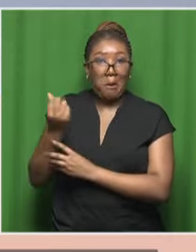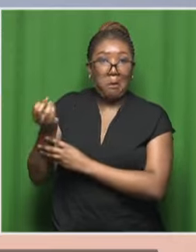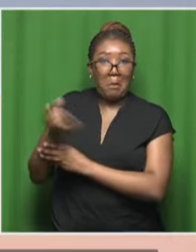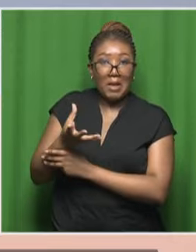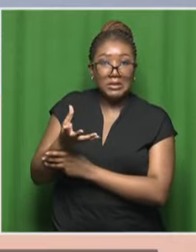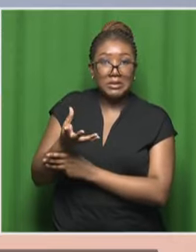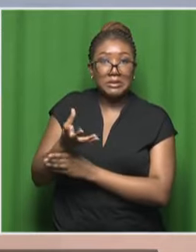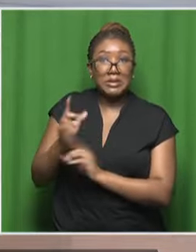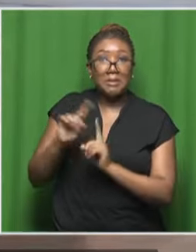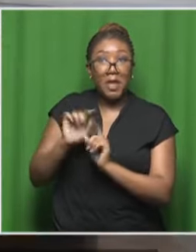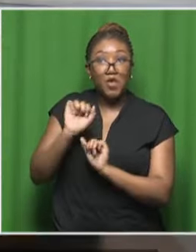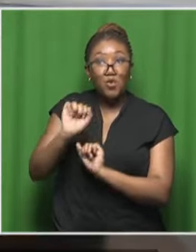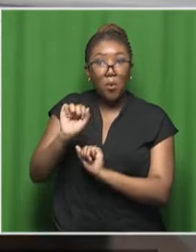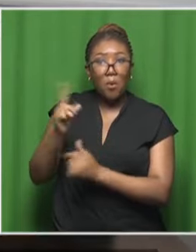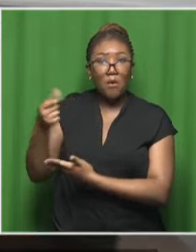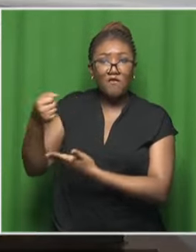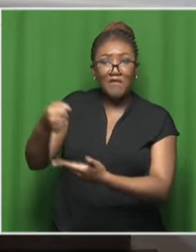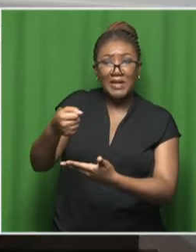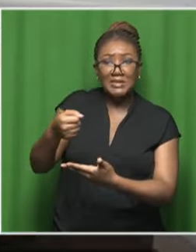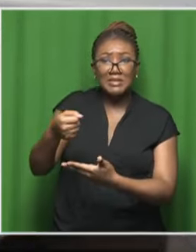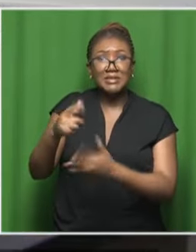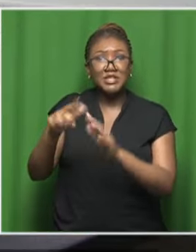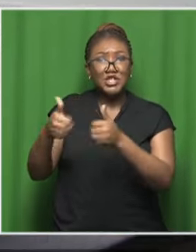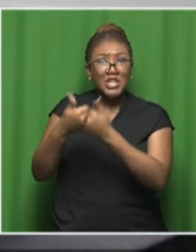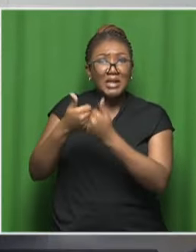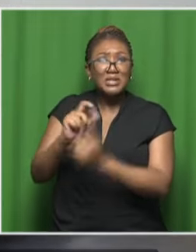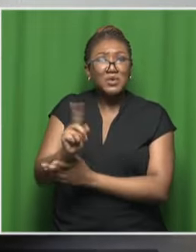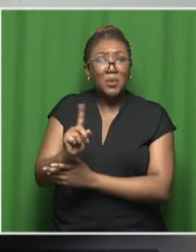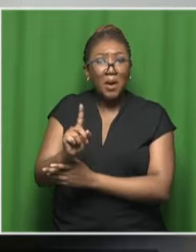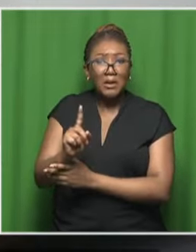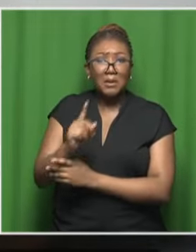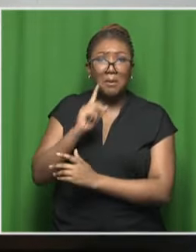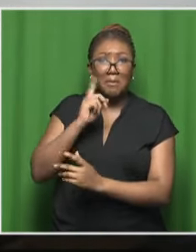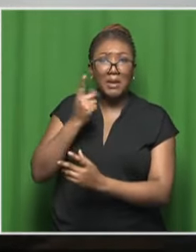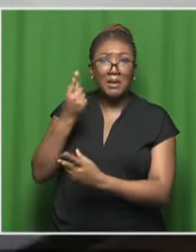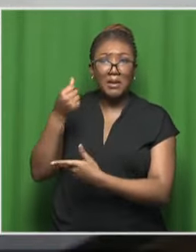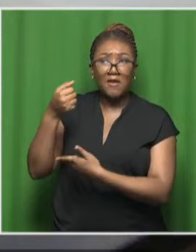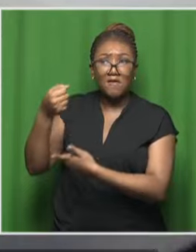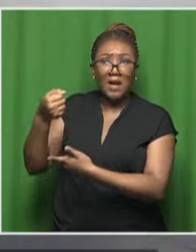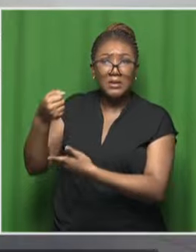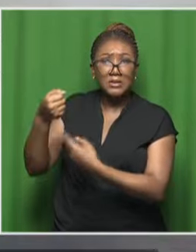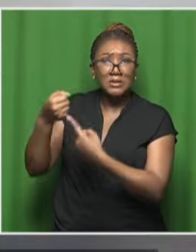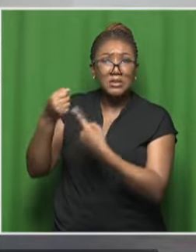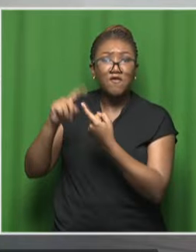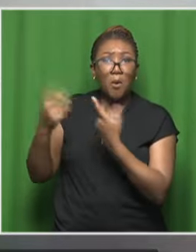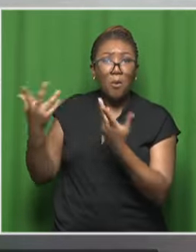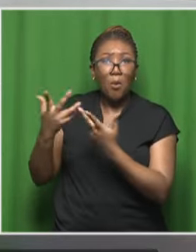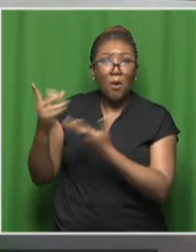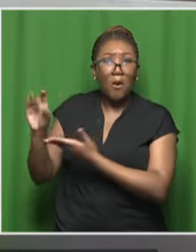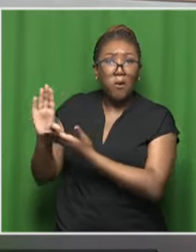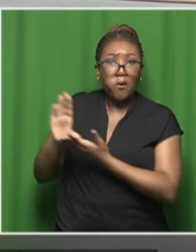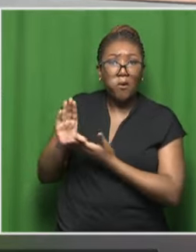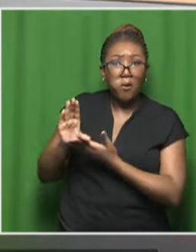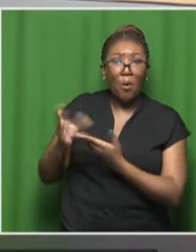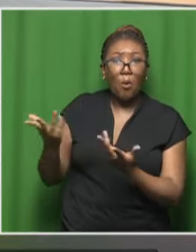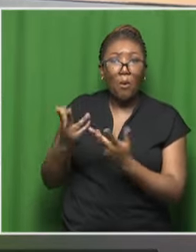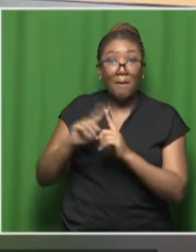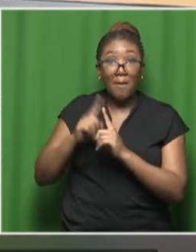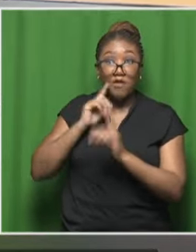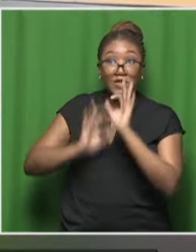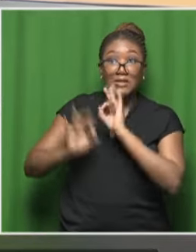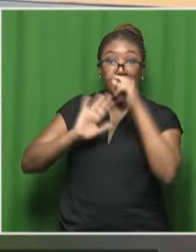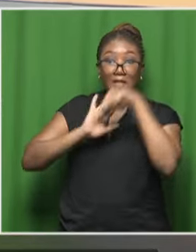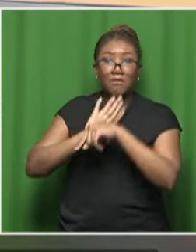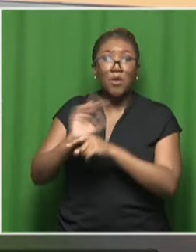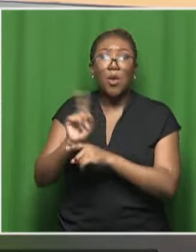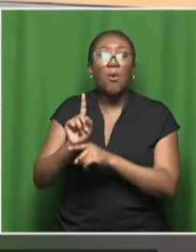your funding and your funding challenges. How are you getting your financing? Where is it coming from? You don't have to give me all the nitty gritty, but just